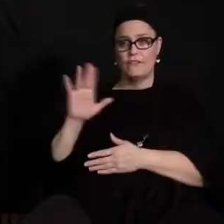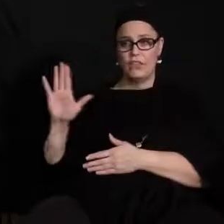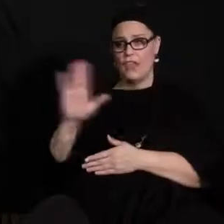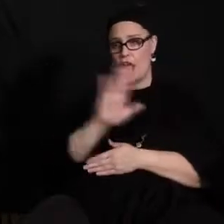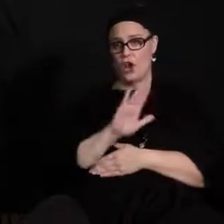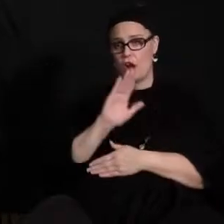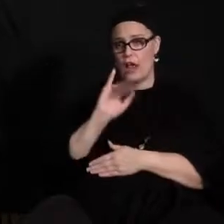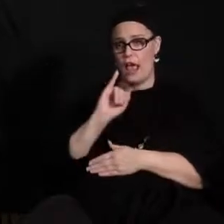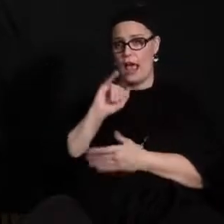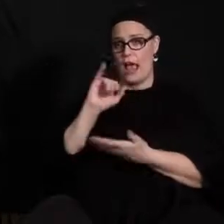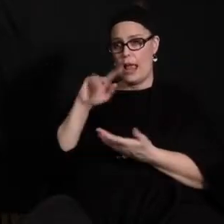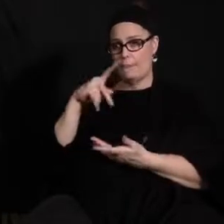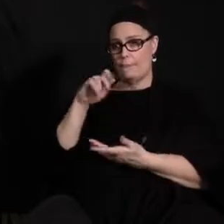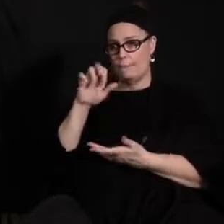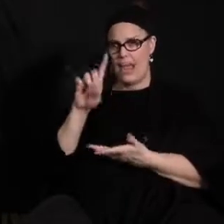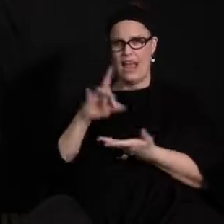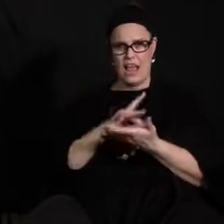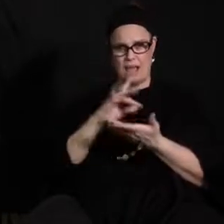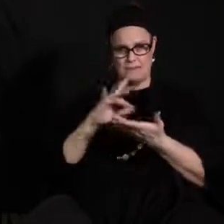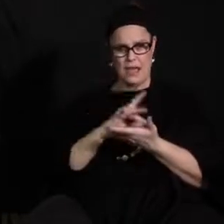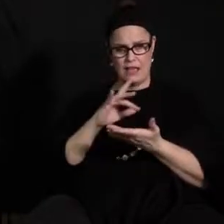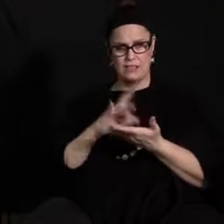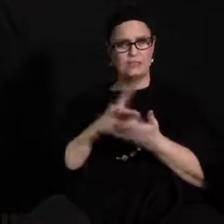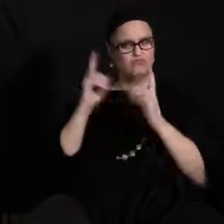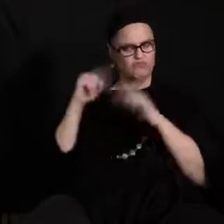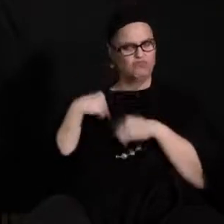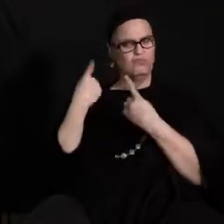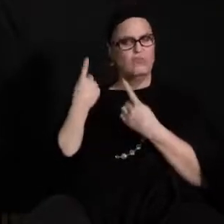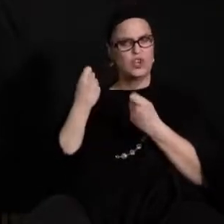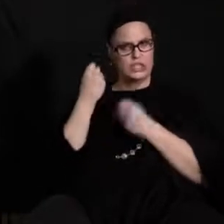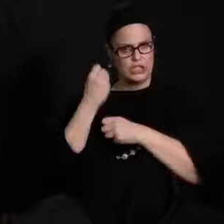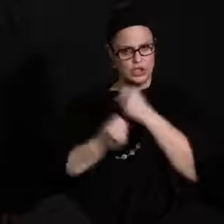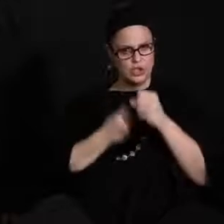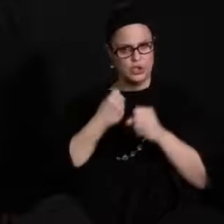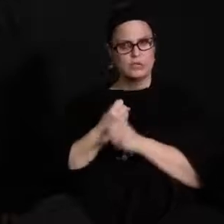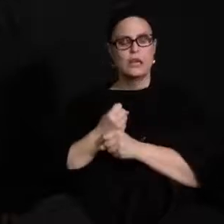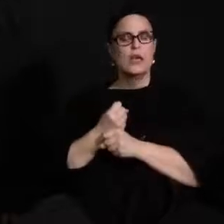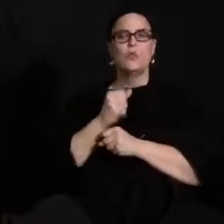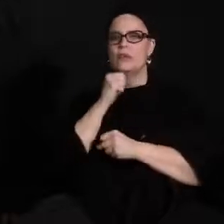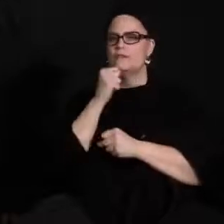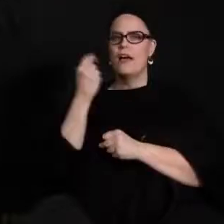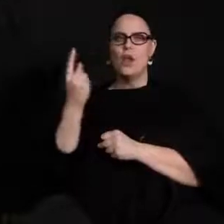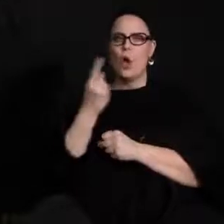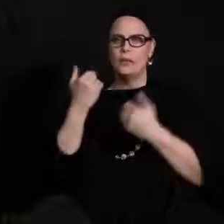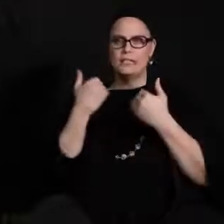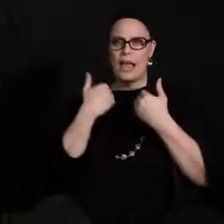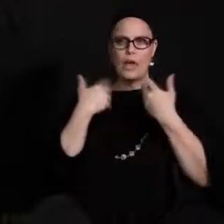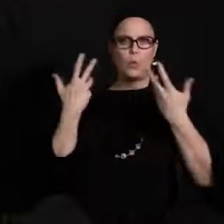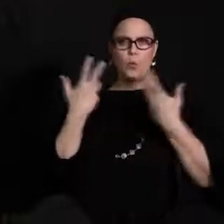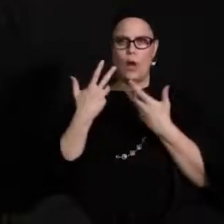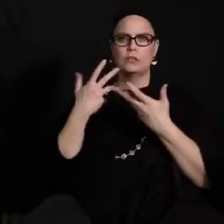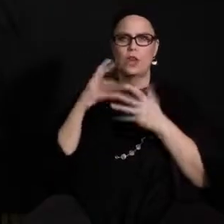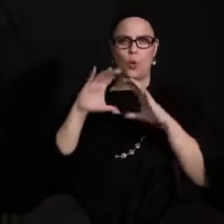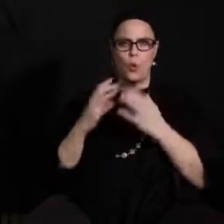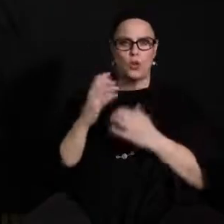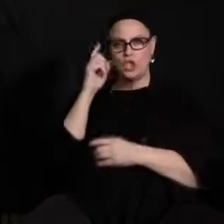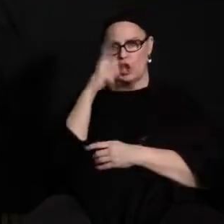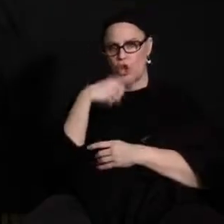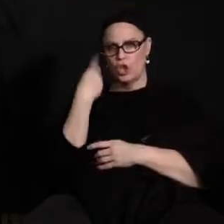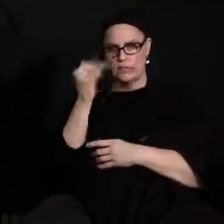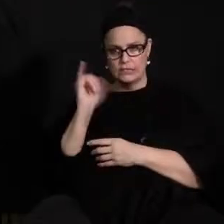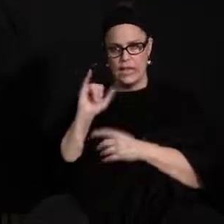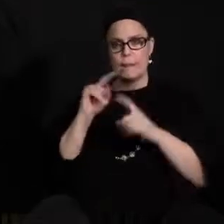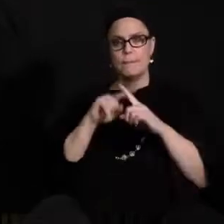We haven't always had consistency with what classes and courses look like and so we've we've developed consistent